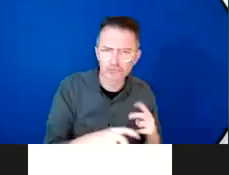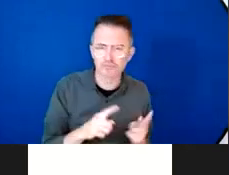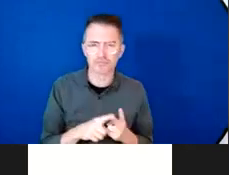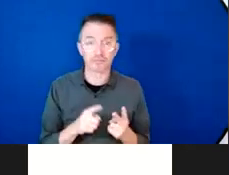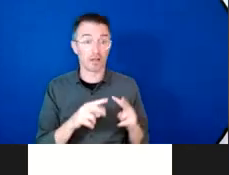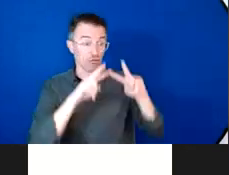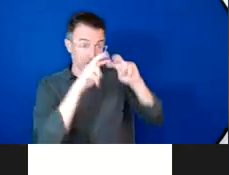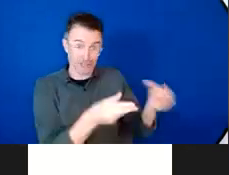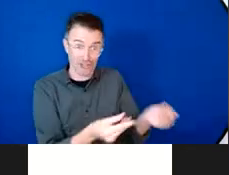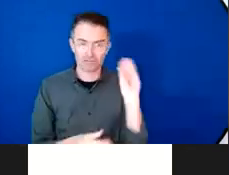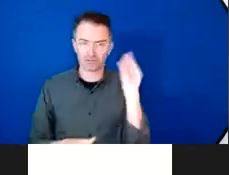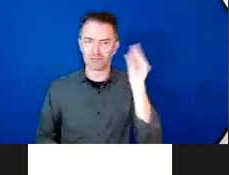good